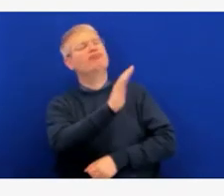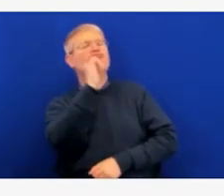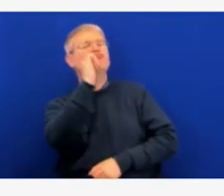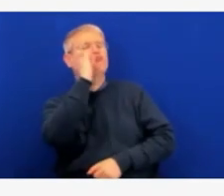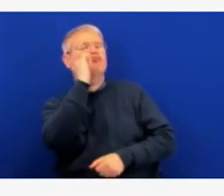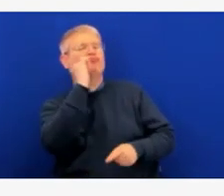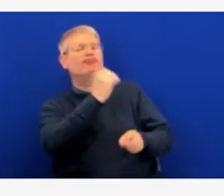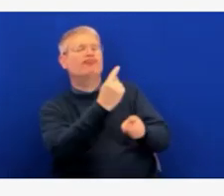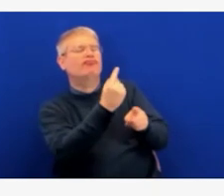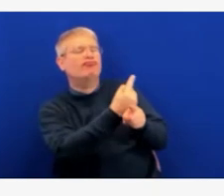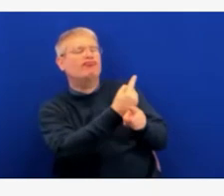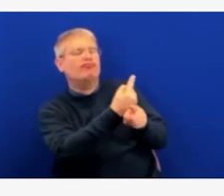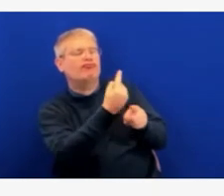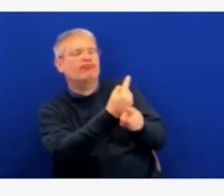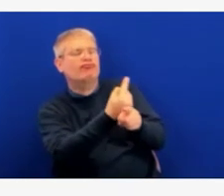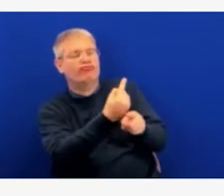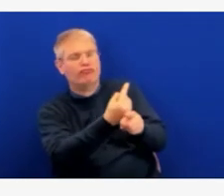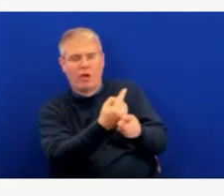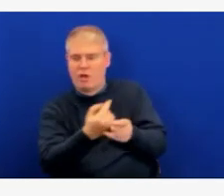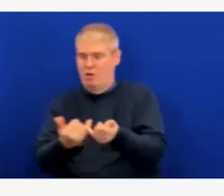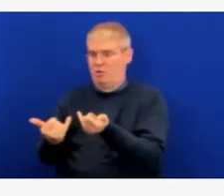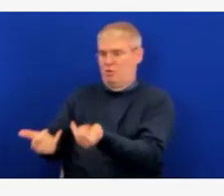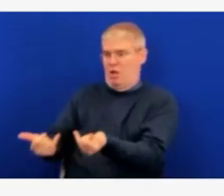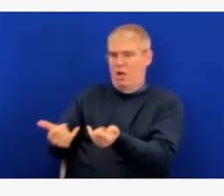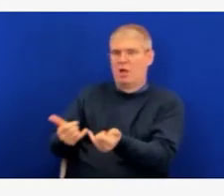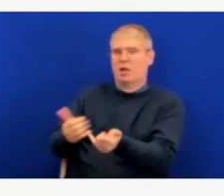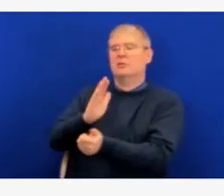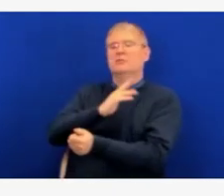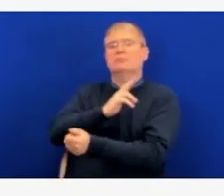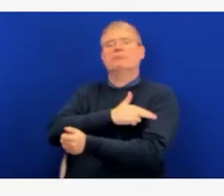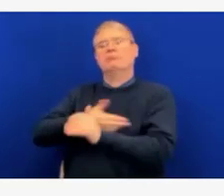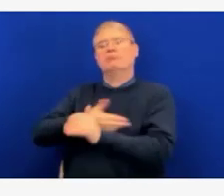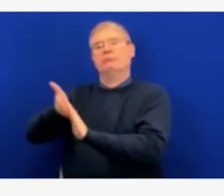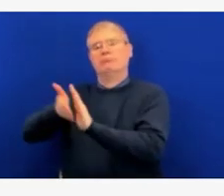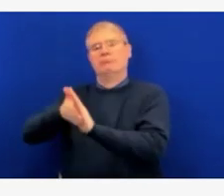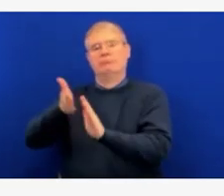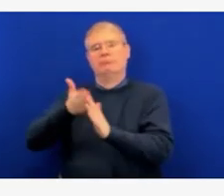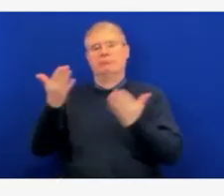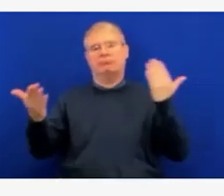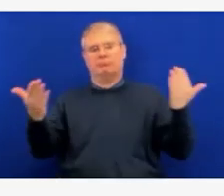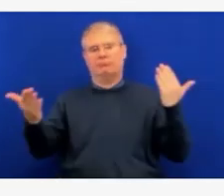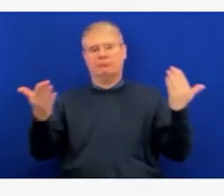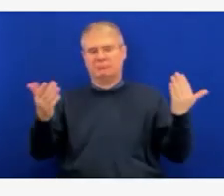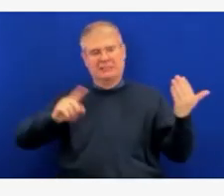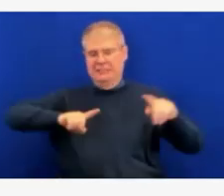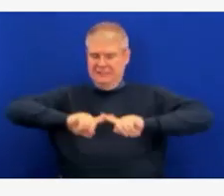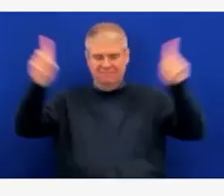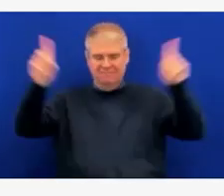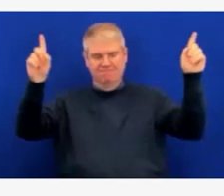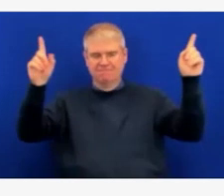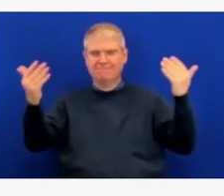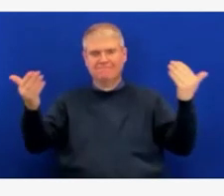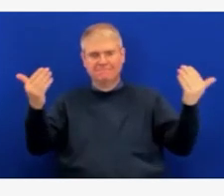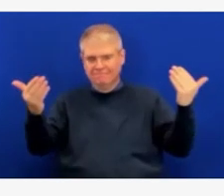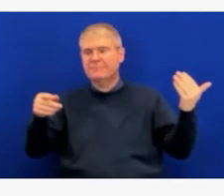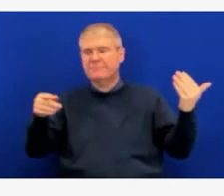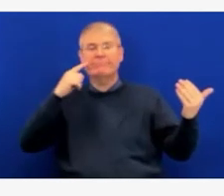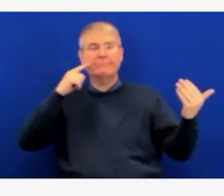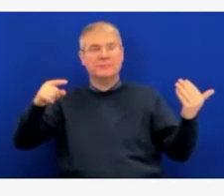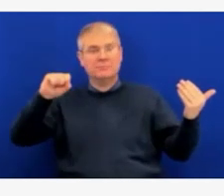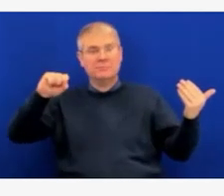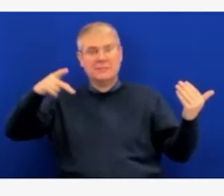go back to normal to move us out, and that would be a long space, which is, you know, no longer using nontraditional or